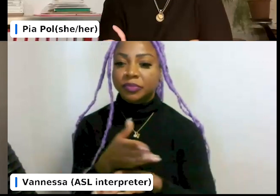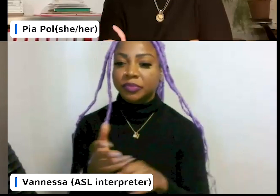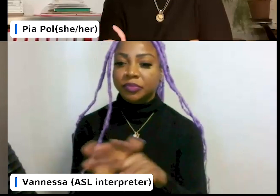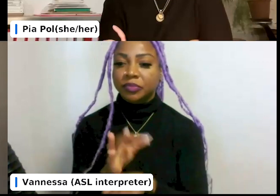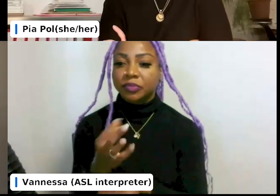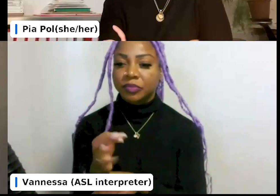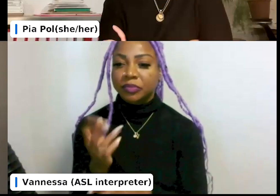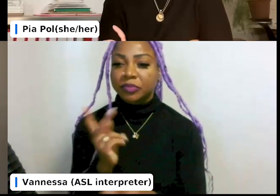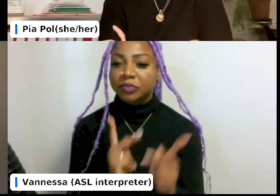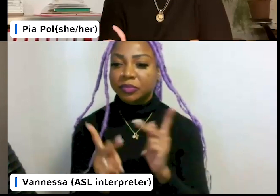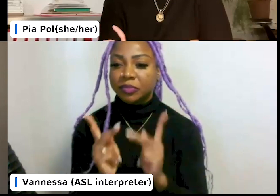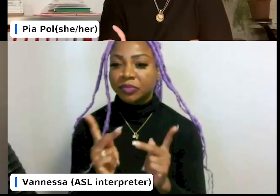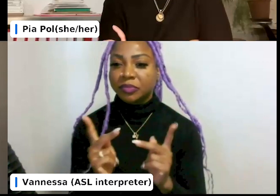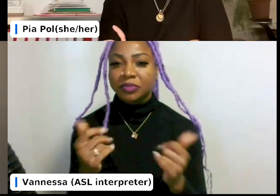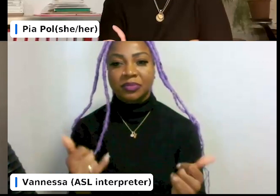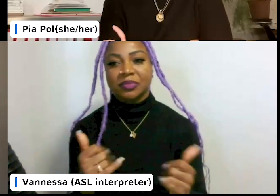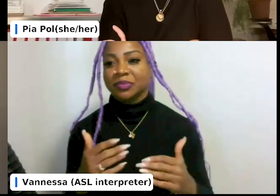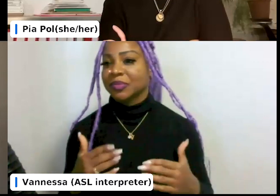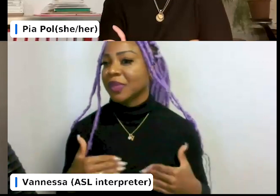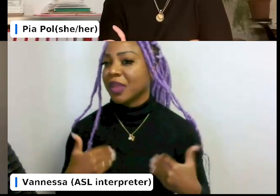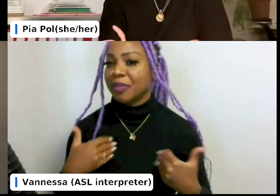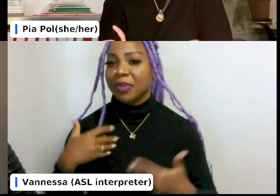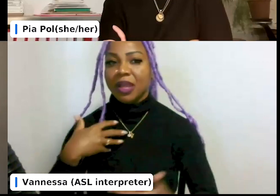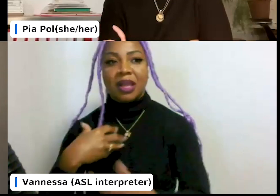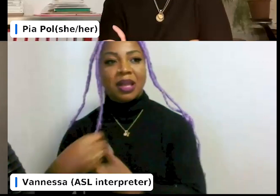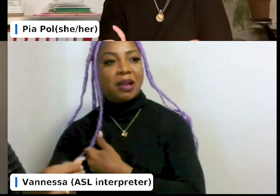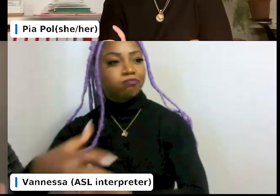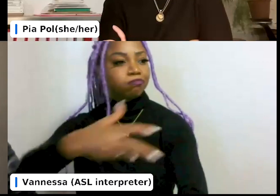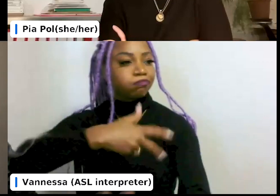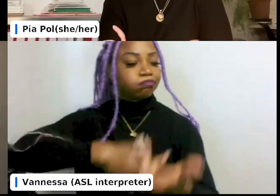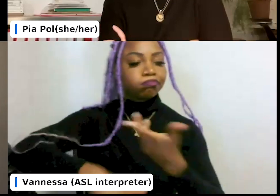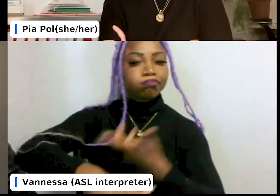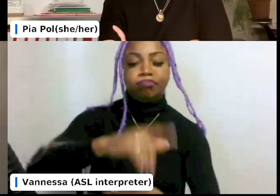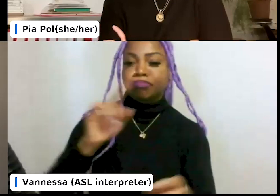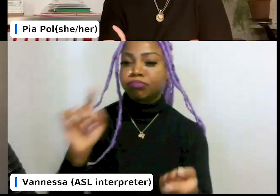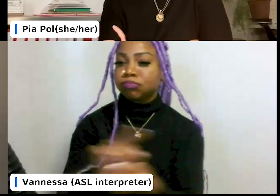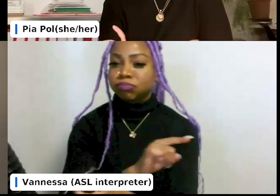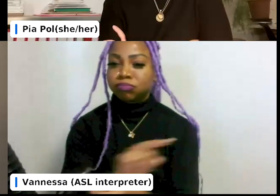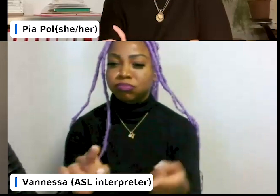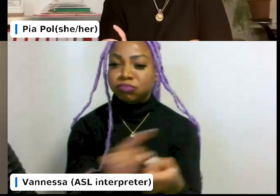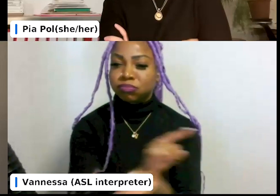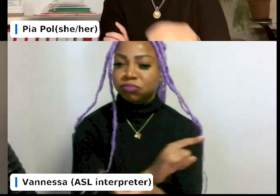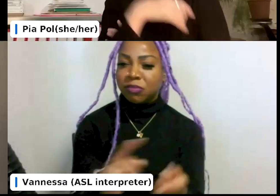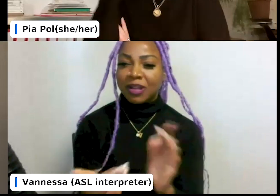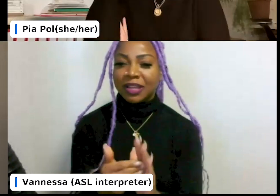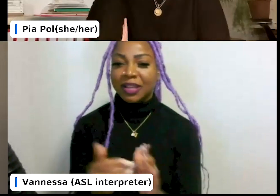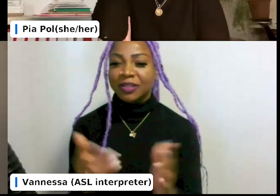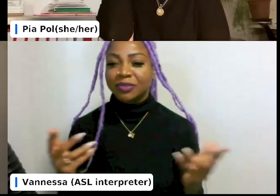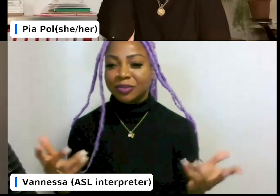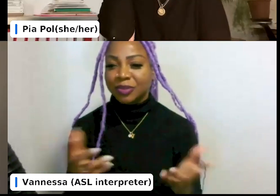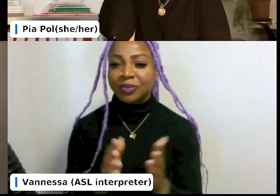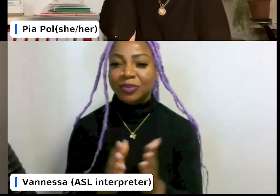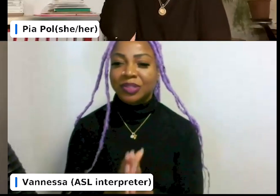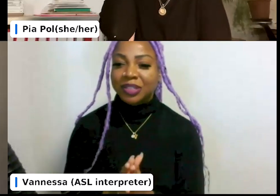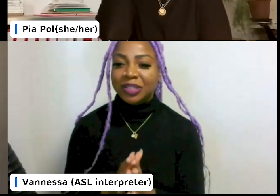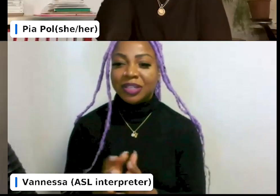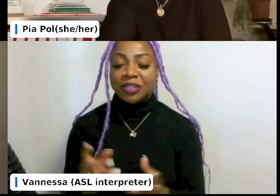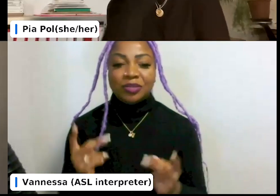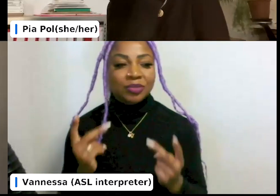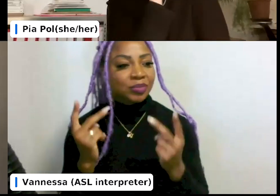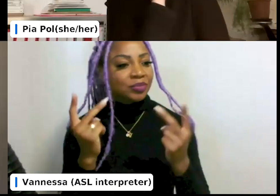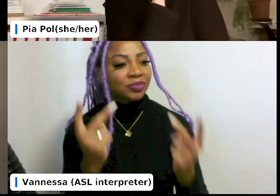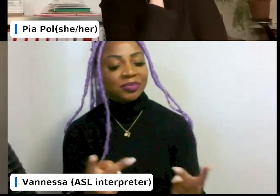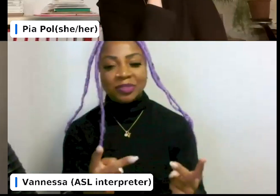so happy to be out and about and to meet with people again. And that, yeah, like books and also going to a book fair, to like a